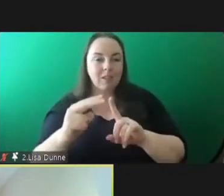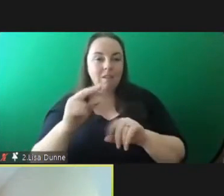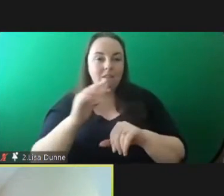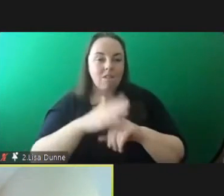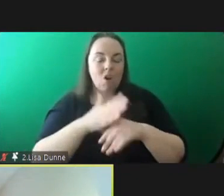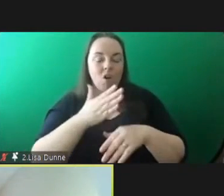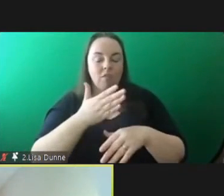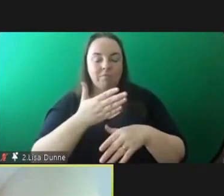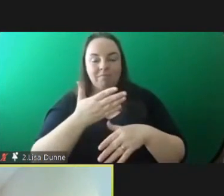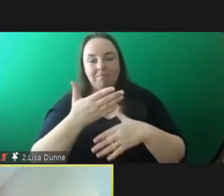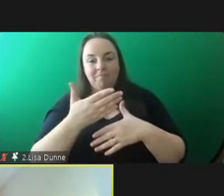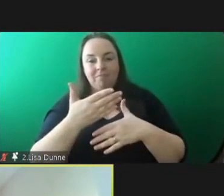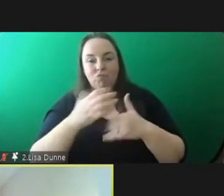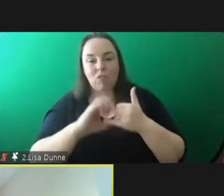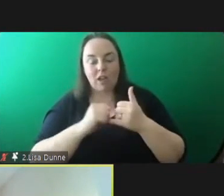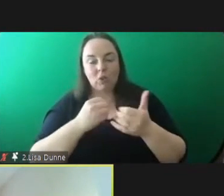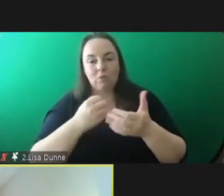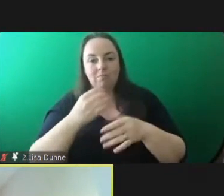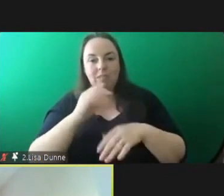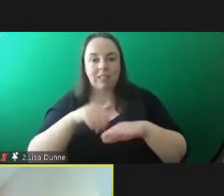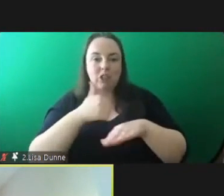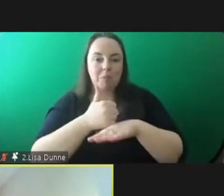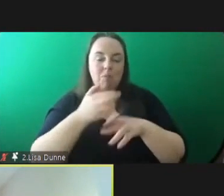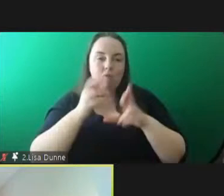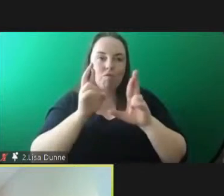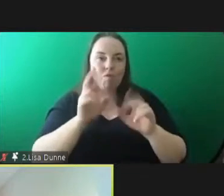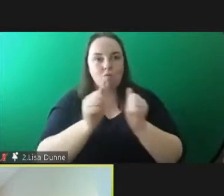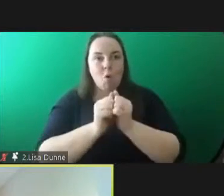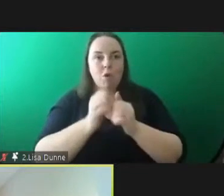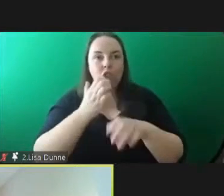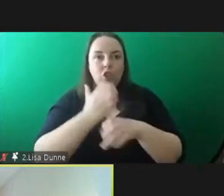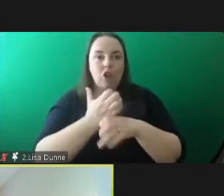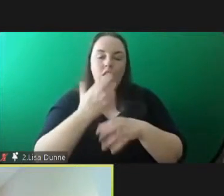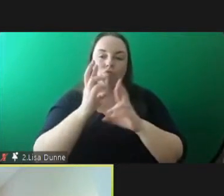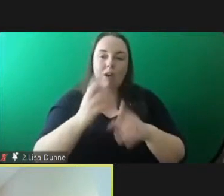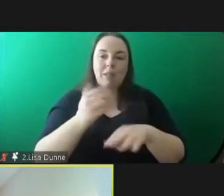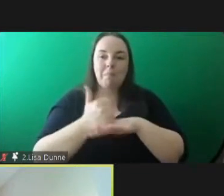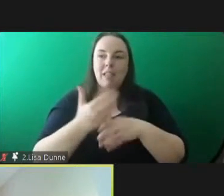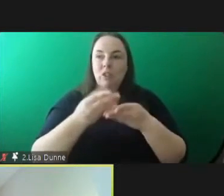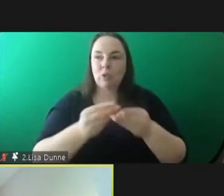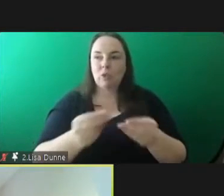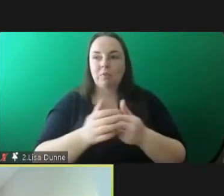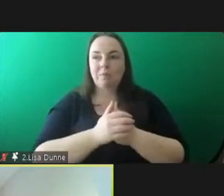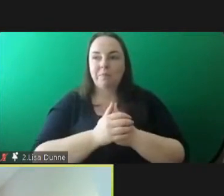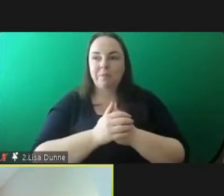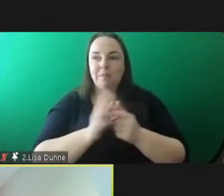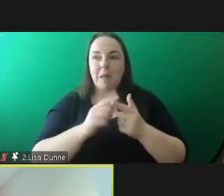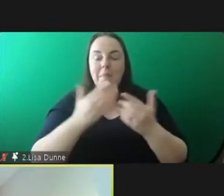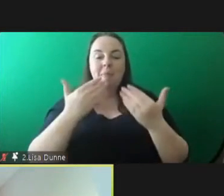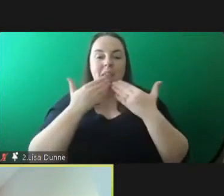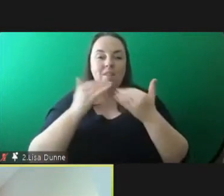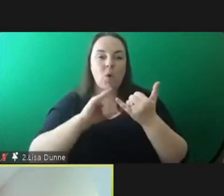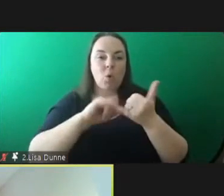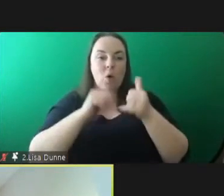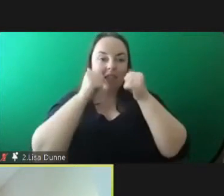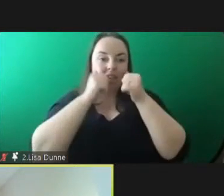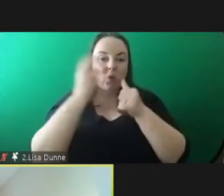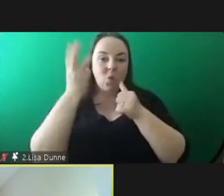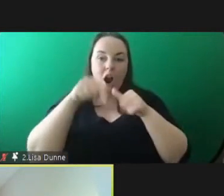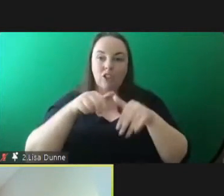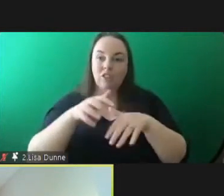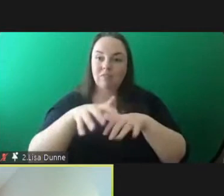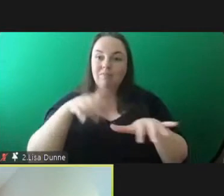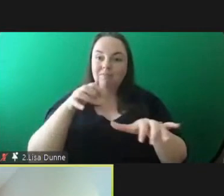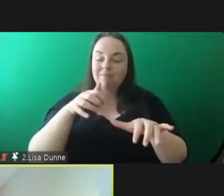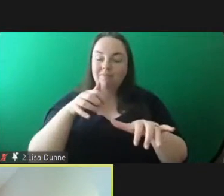on trying to arrive at um appropriate child rights-based solutions um also just a big thank you to all of the attendees of this session and this is